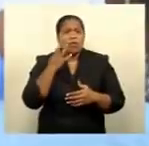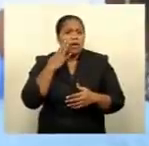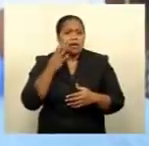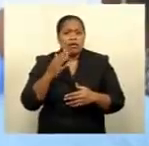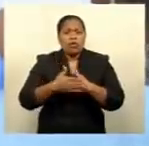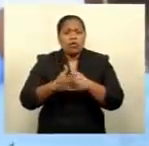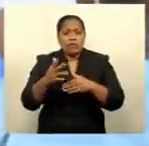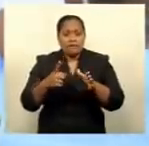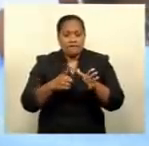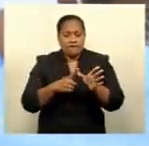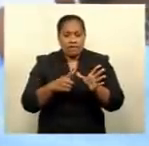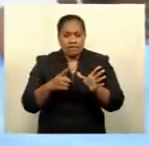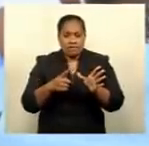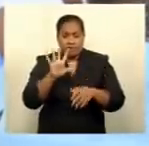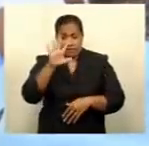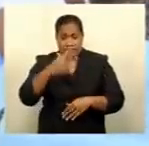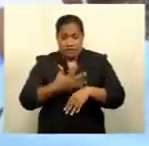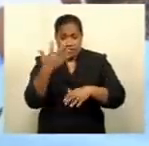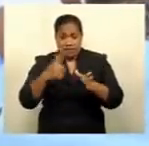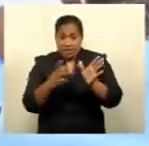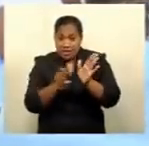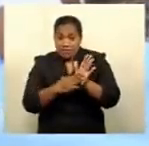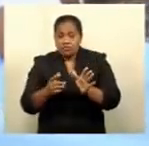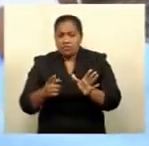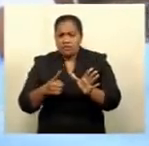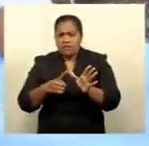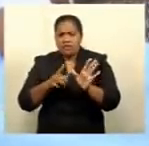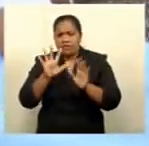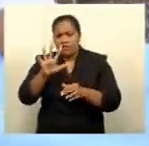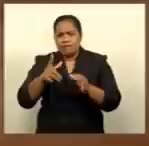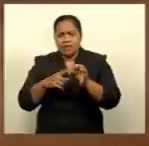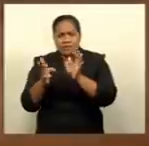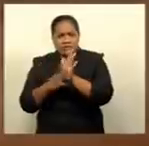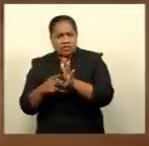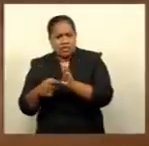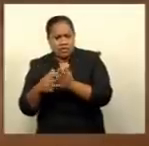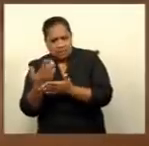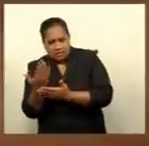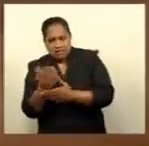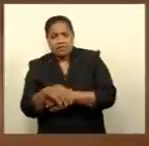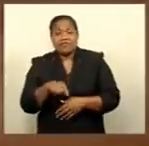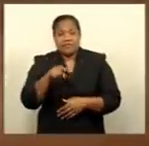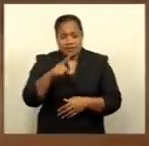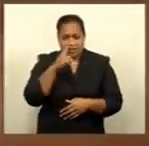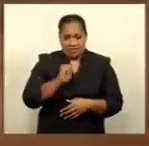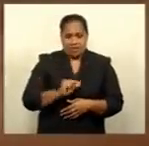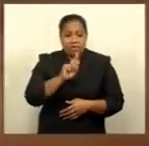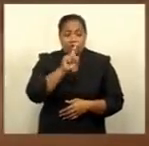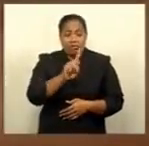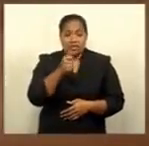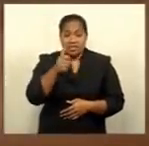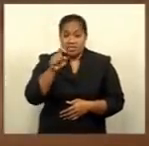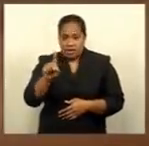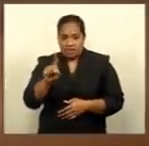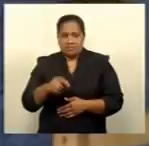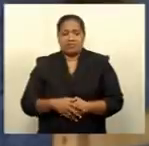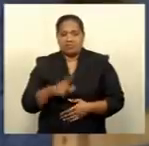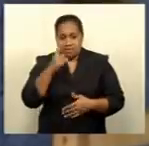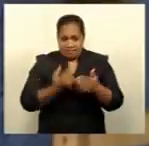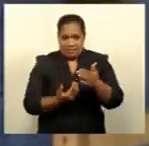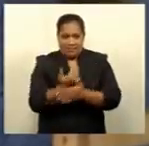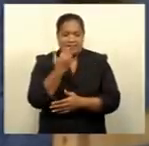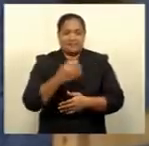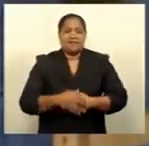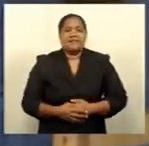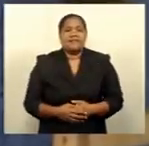5 a.m. on Tuesday, and eligible Fijians can dial star 166 hash to enter the Win Together sweepstakes. Korey